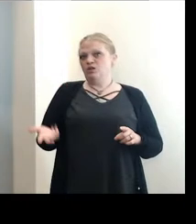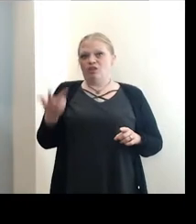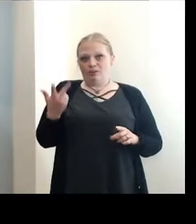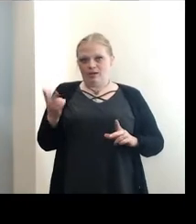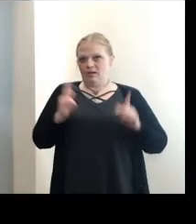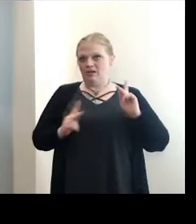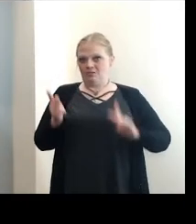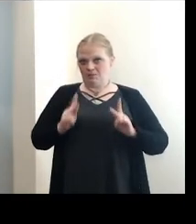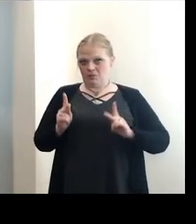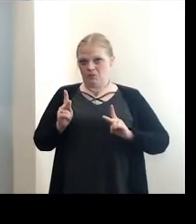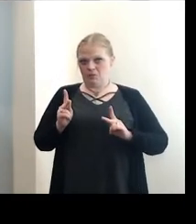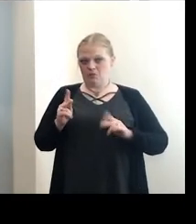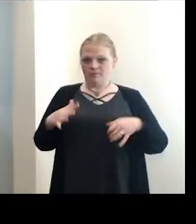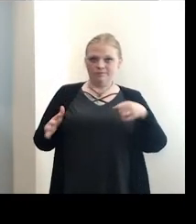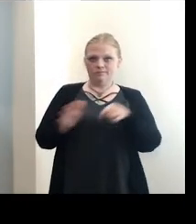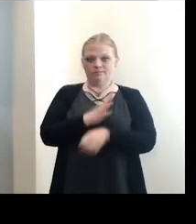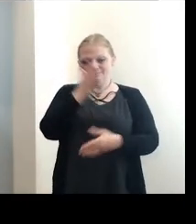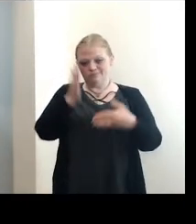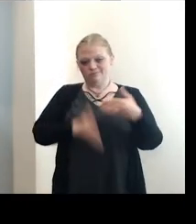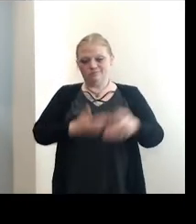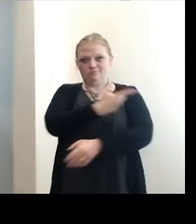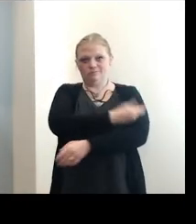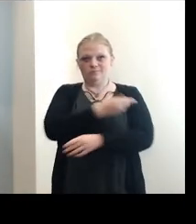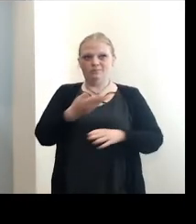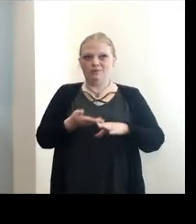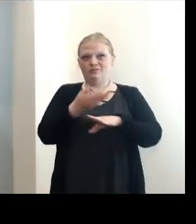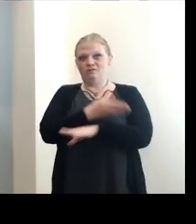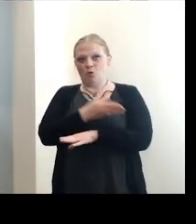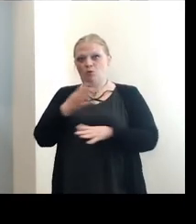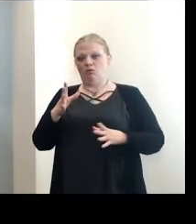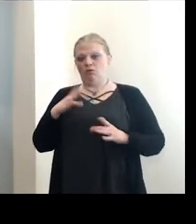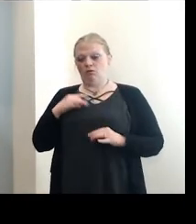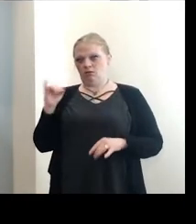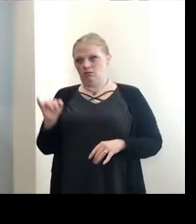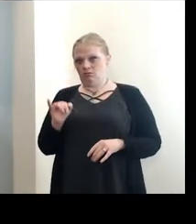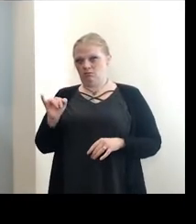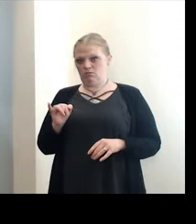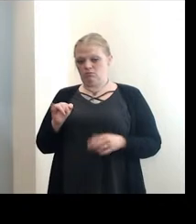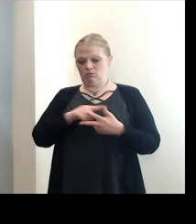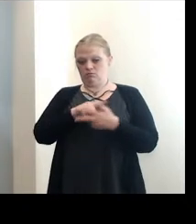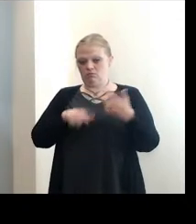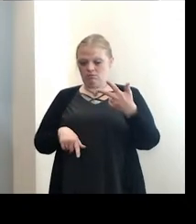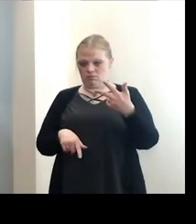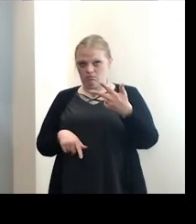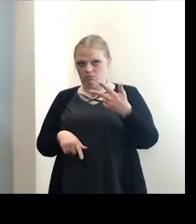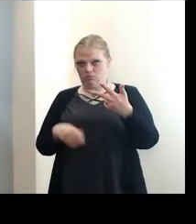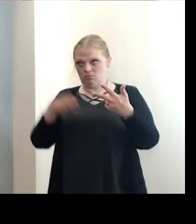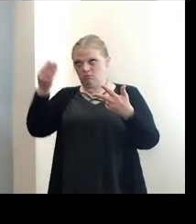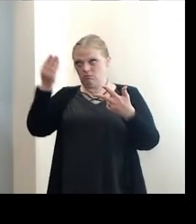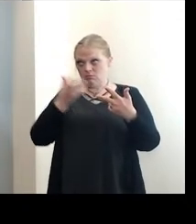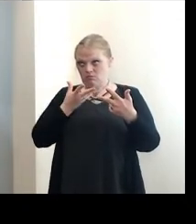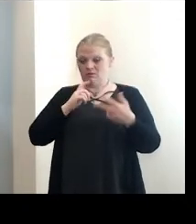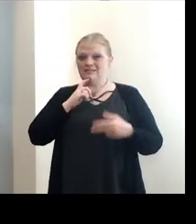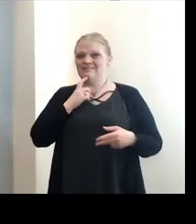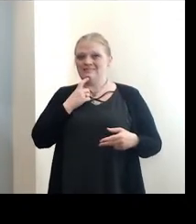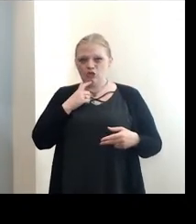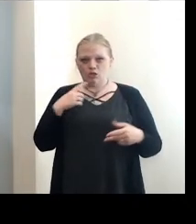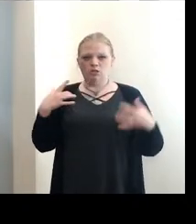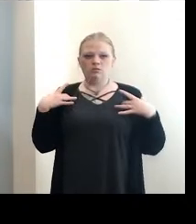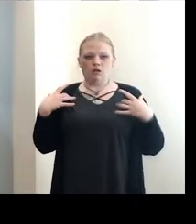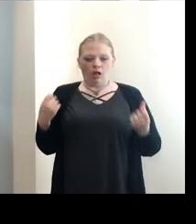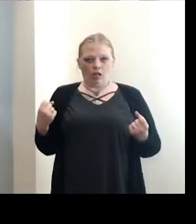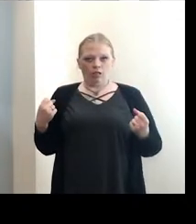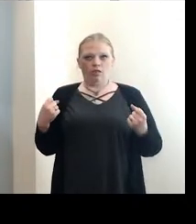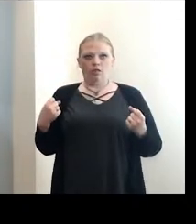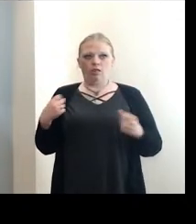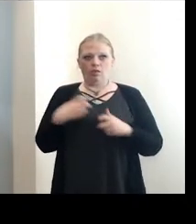fully vaccinated prior to infection. And both of those, or all three of those individuals, I've been told, had serious immunocompromised